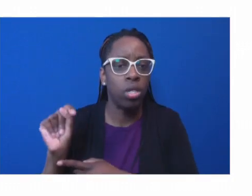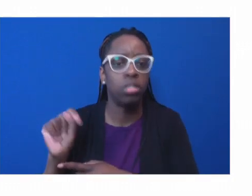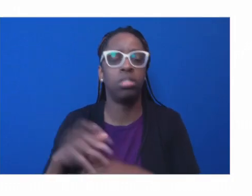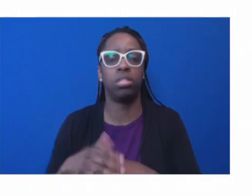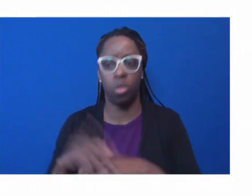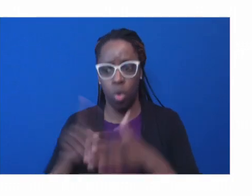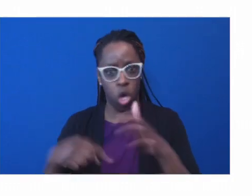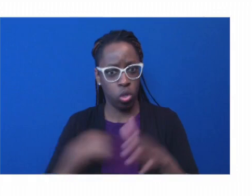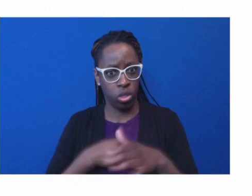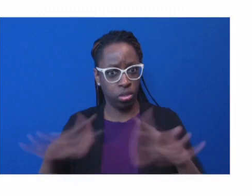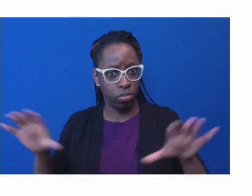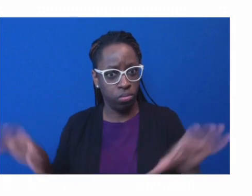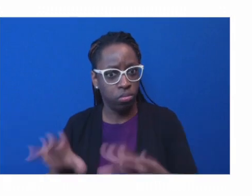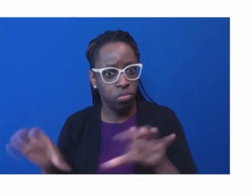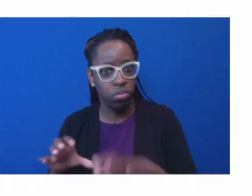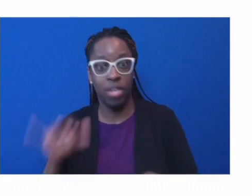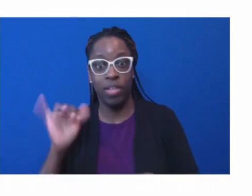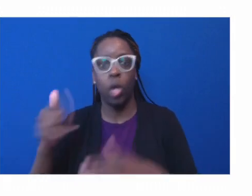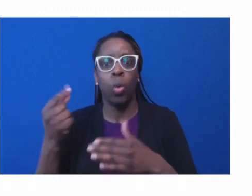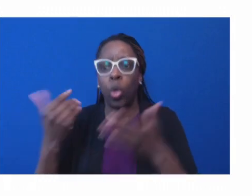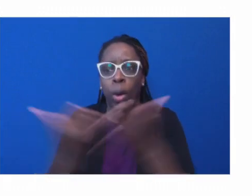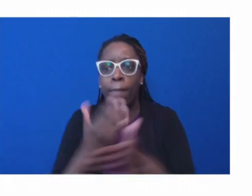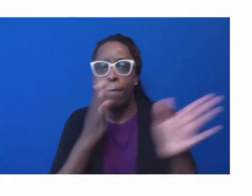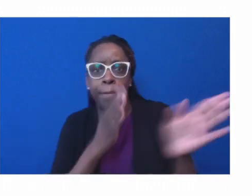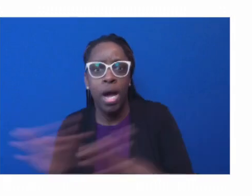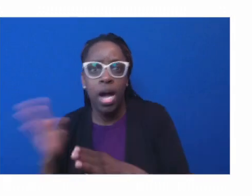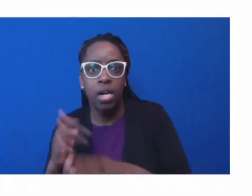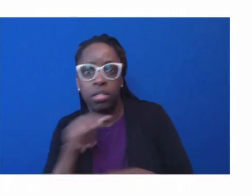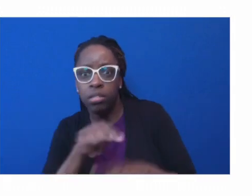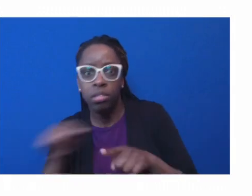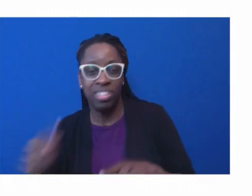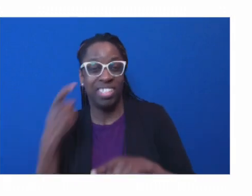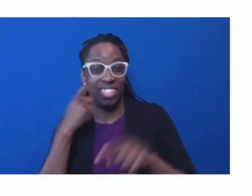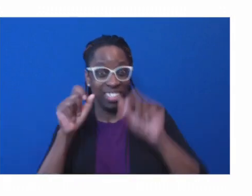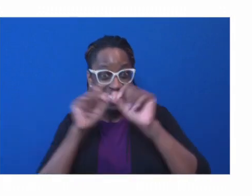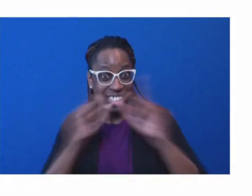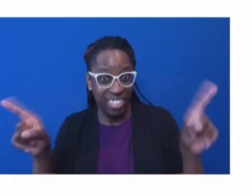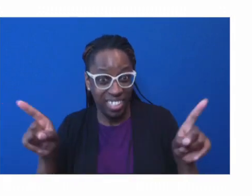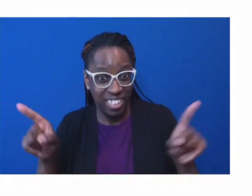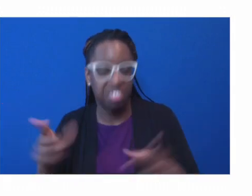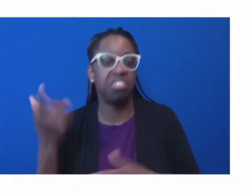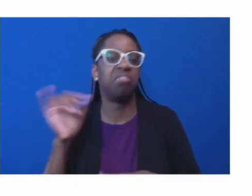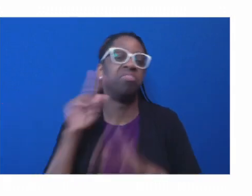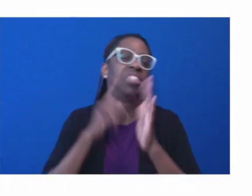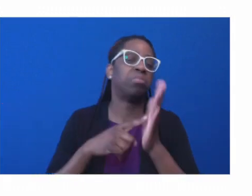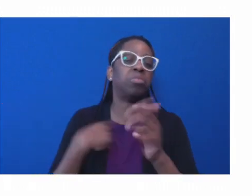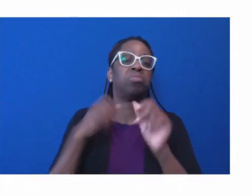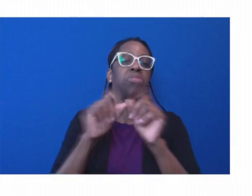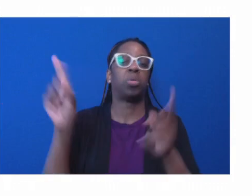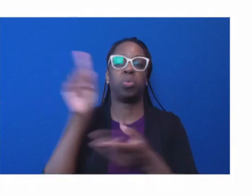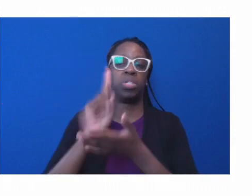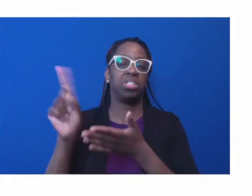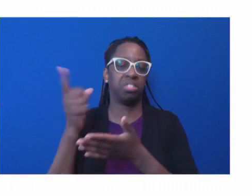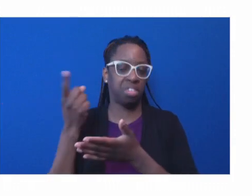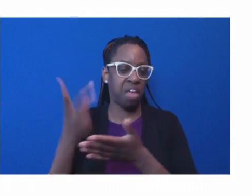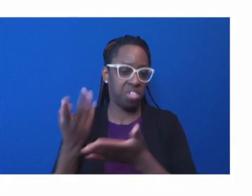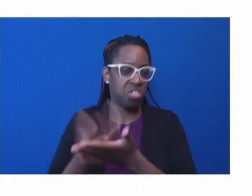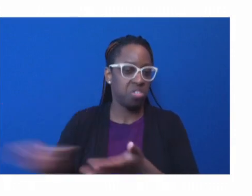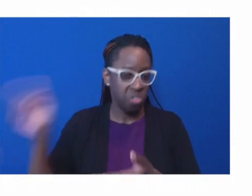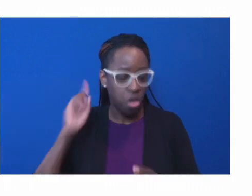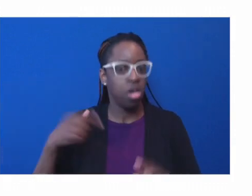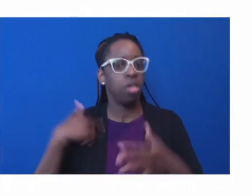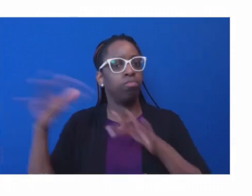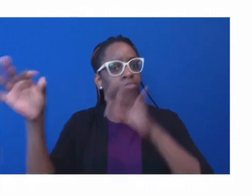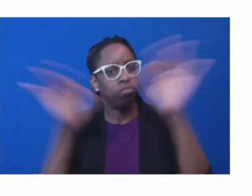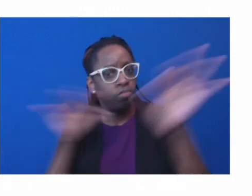um, um, released just a week and a half ago that really describes the steps that the state of Washington is going to take to move forward, but